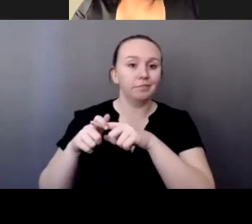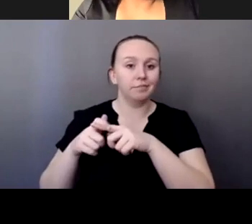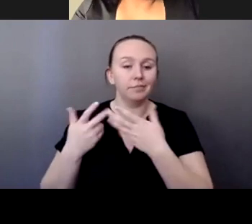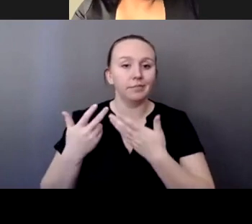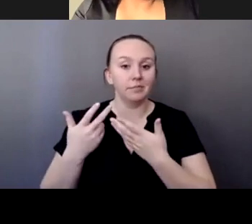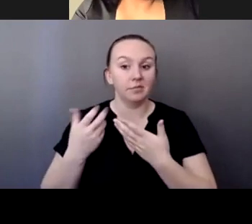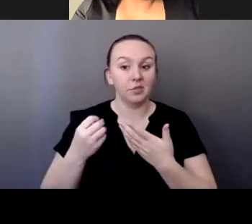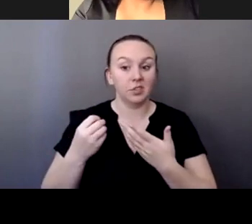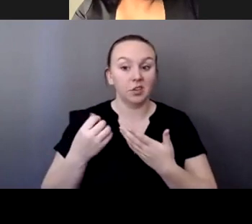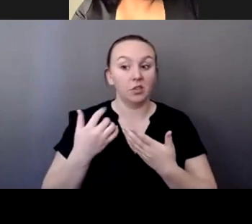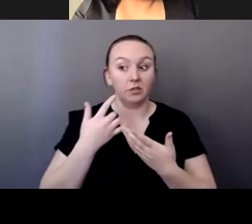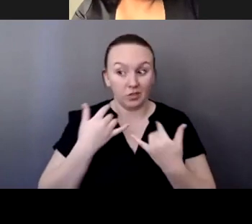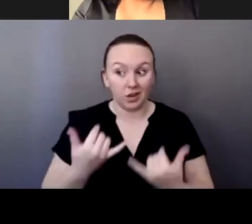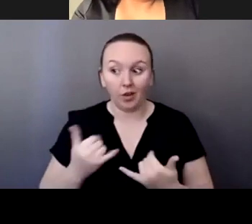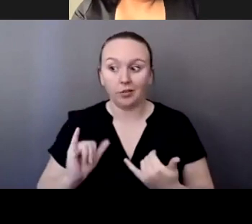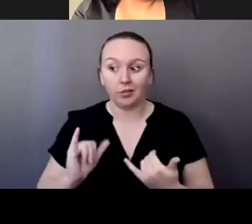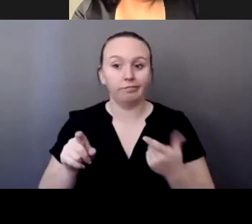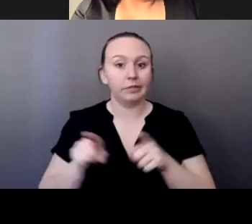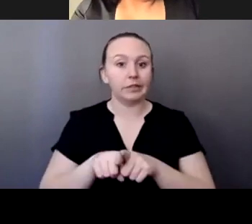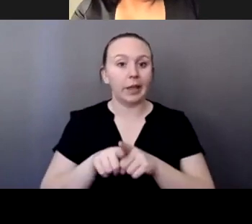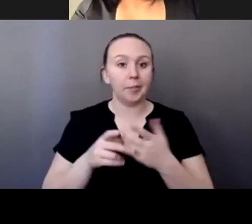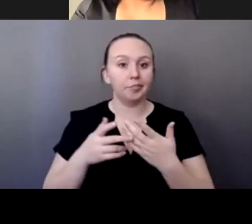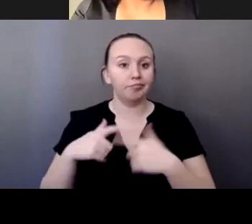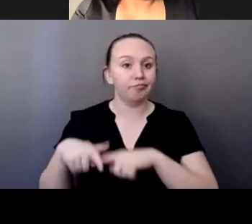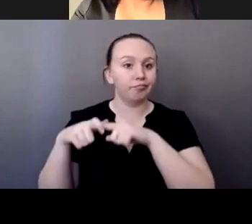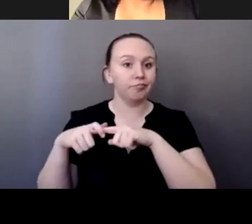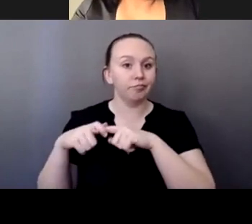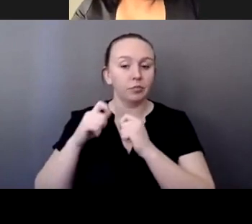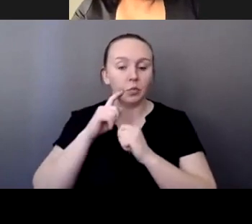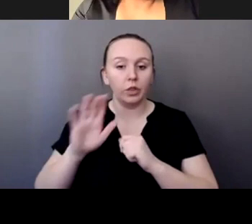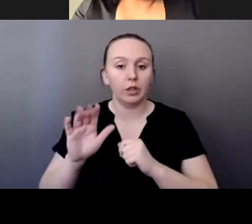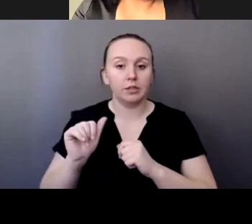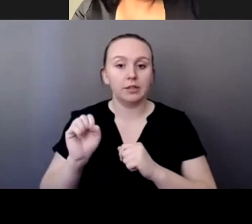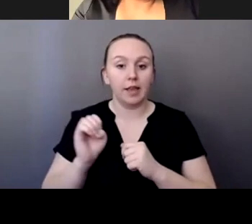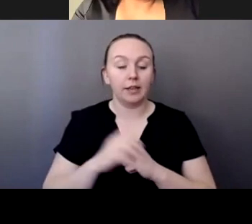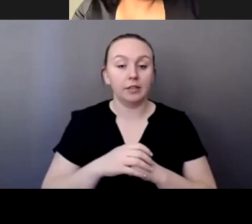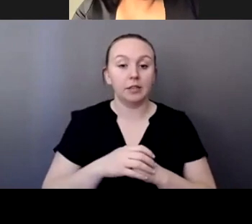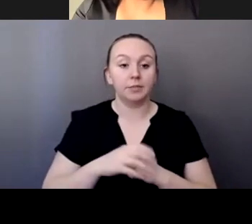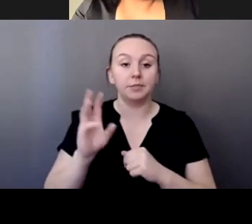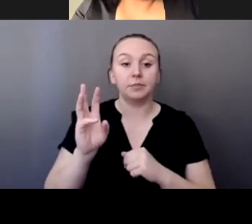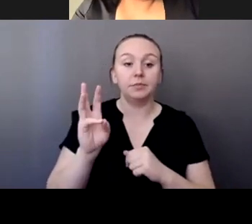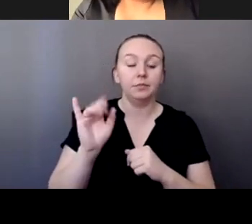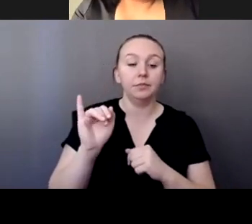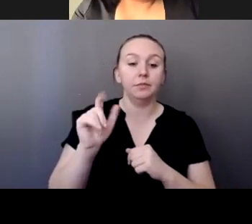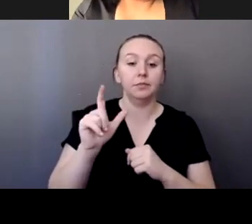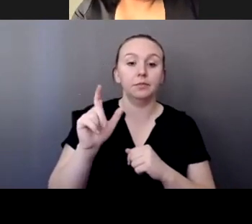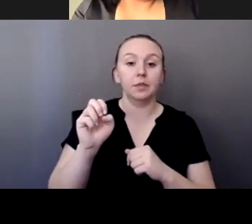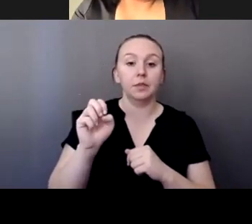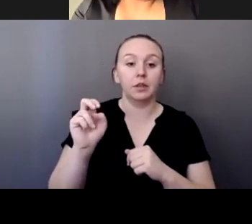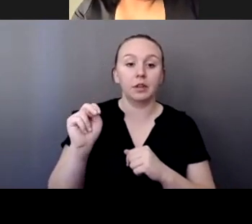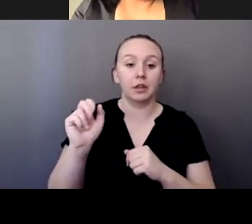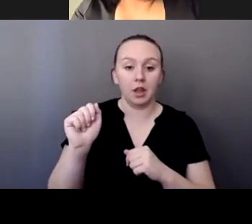where we're at on his case now. So we've been trying, well, and I have both been trying to get, um,